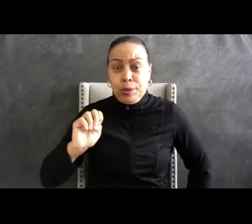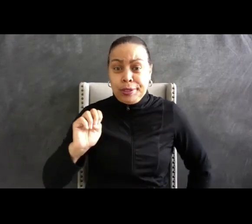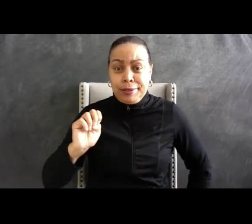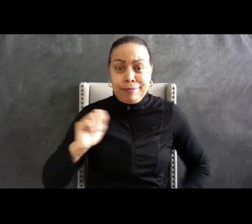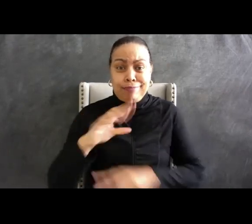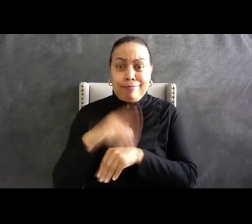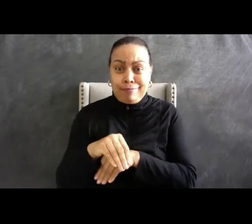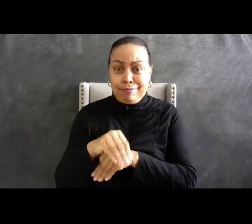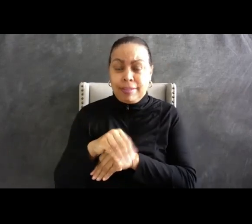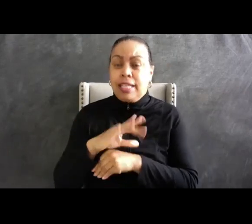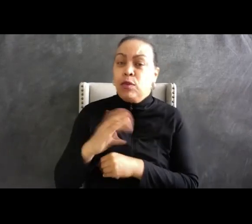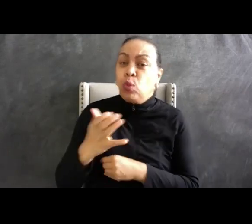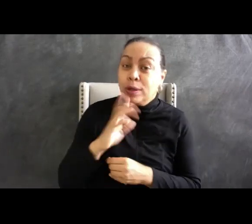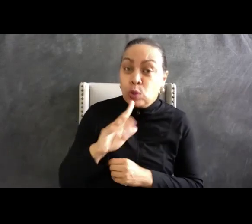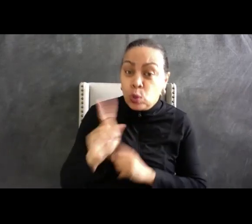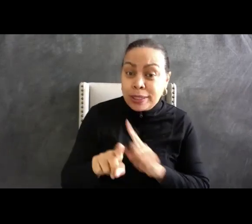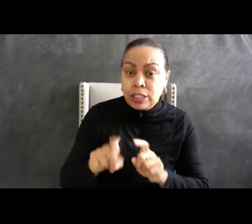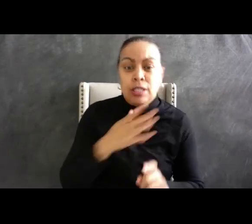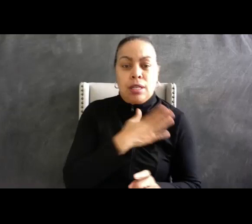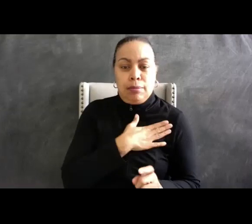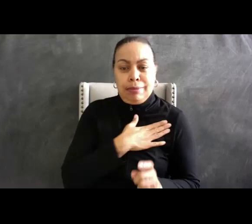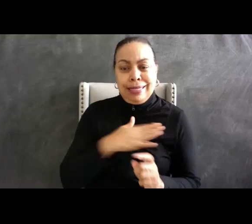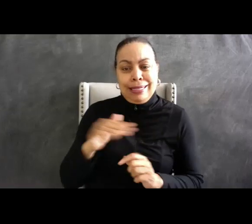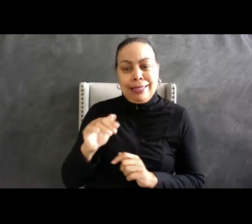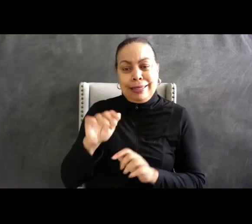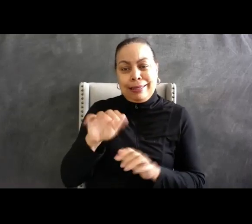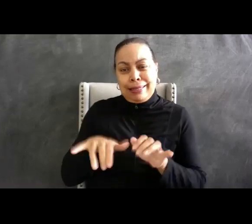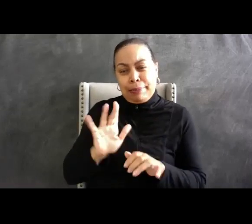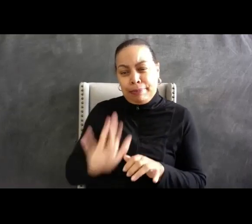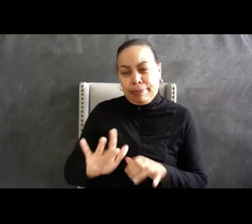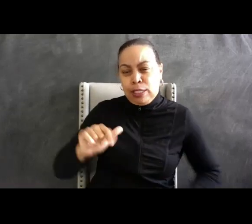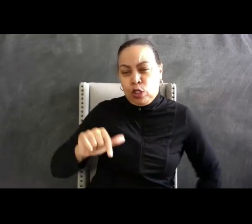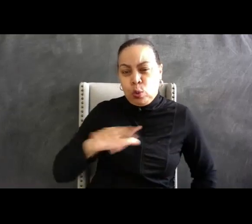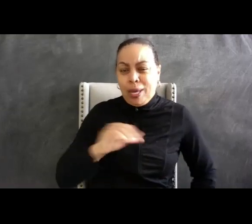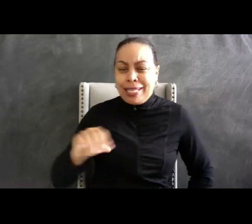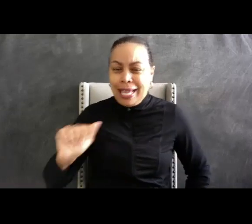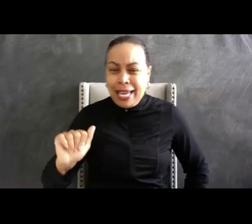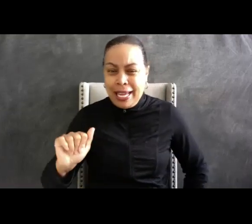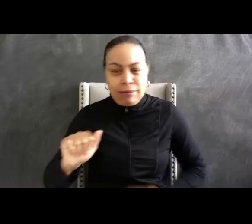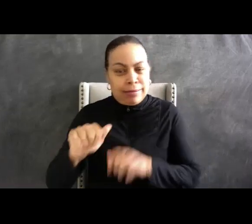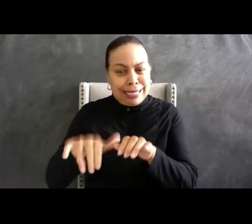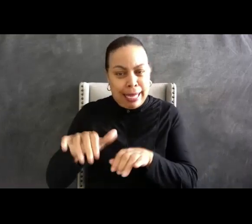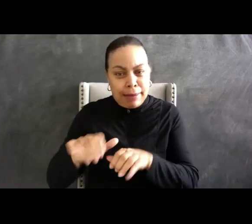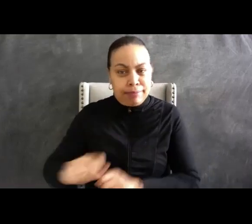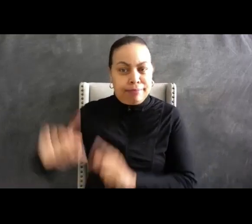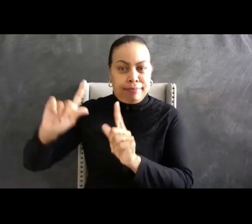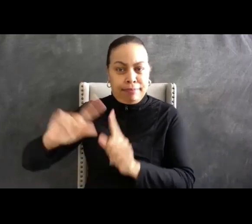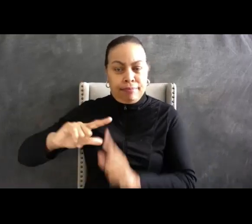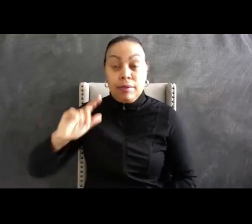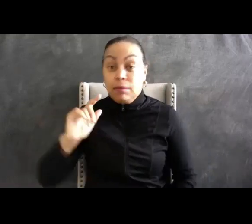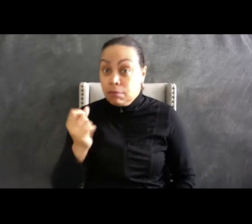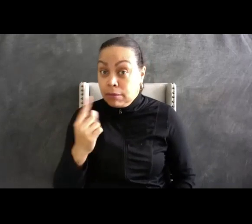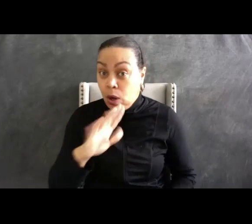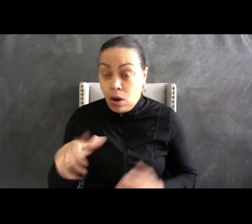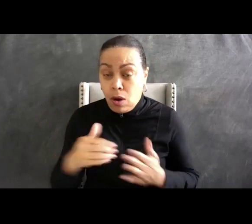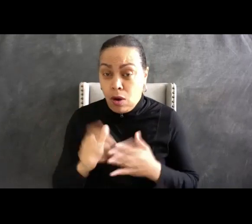question, please submit your question through the Q&A tab. Note that everyone in the webinar will see your question.